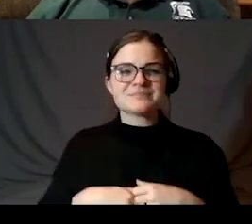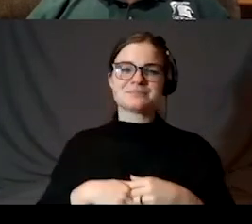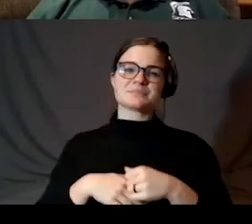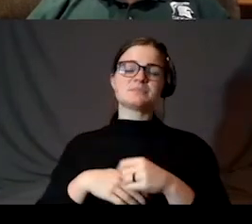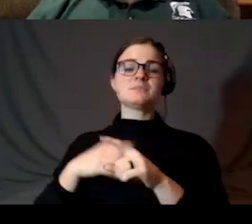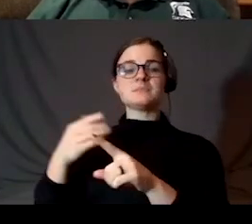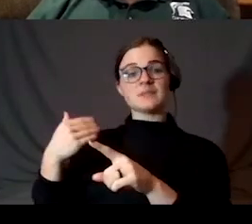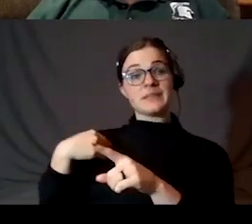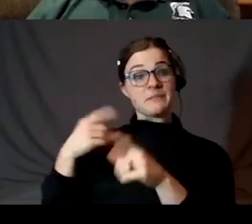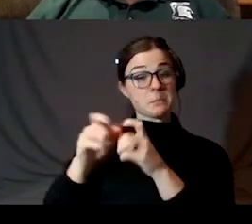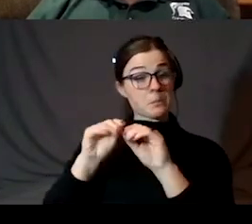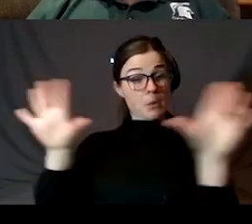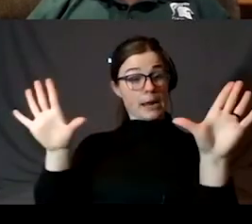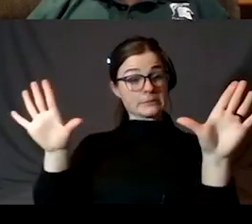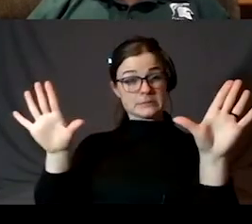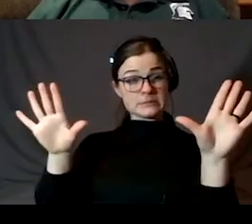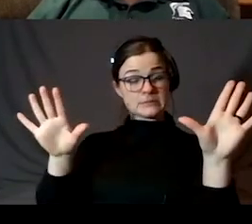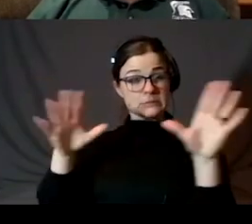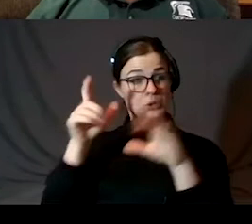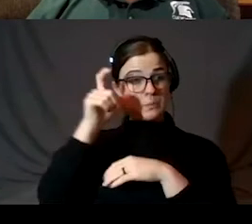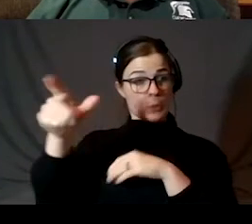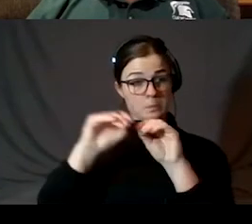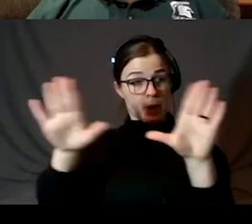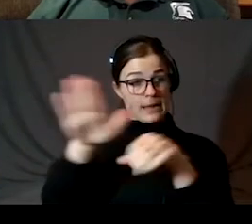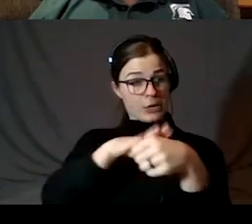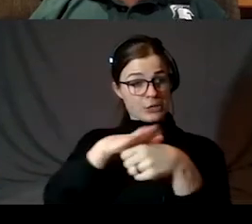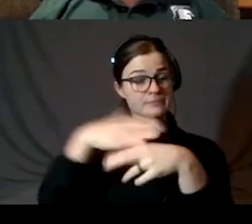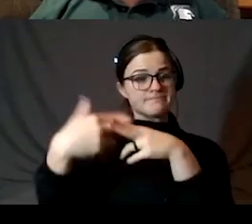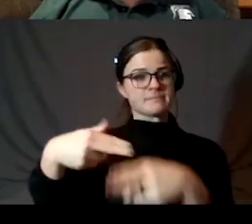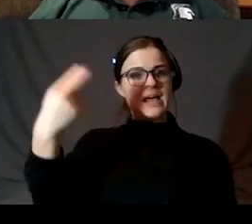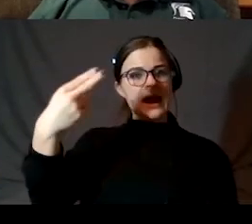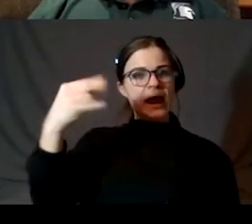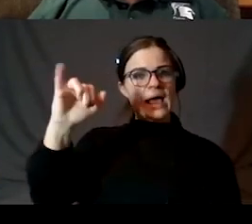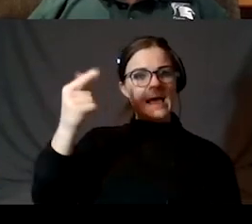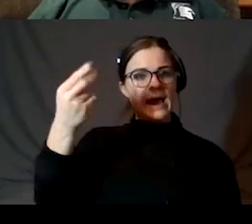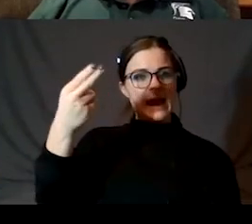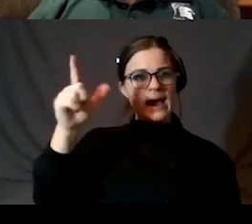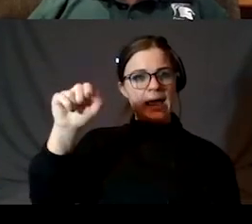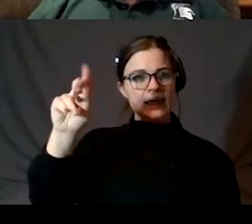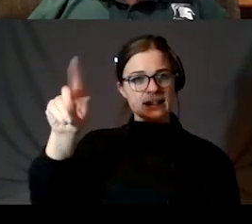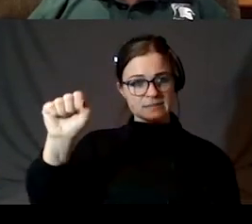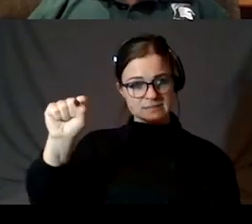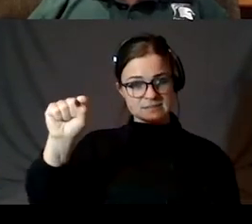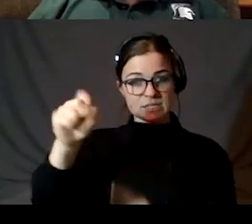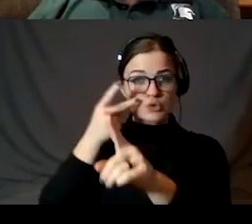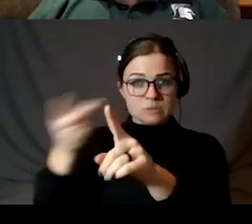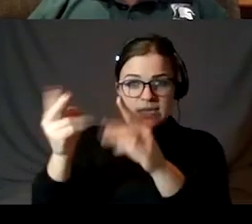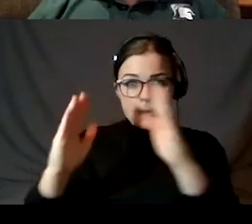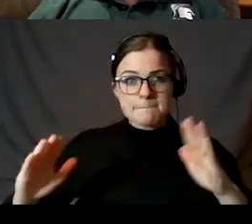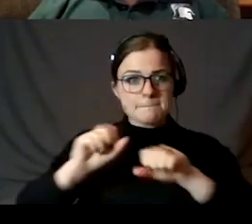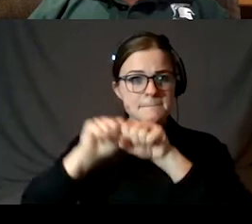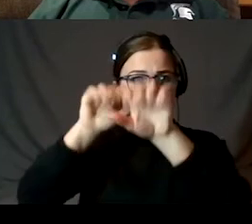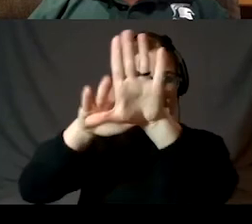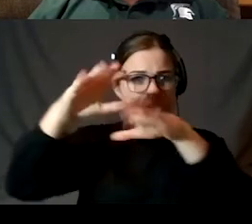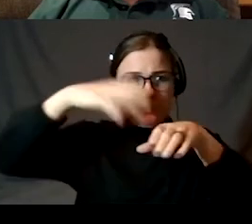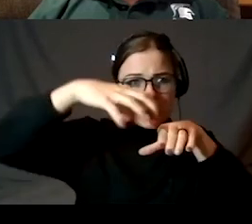highly reflective regions here called the lunar highlands. They've got mountains. You can look here, look right here. There's a ridge of mountains right there.